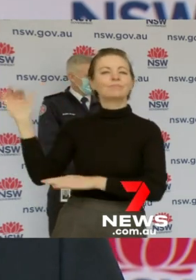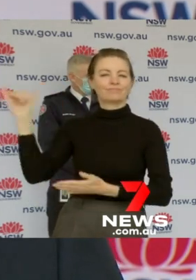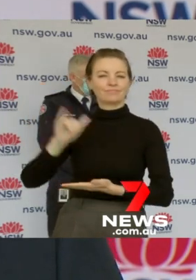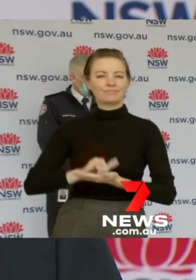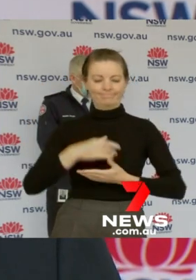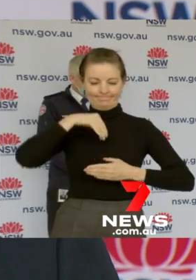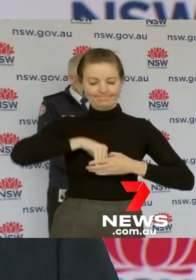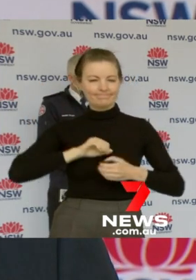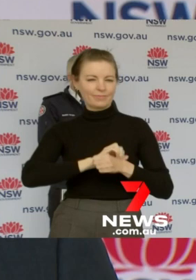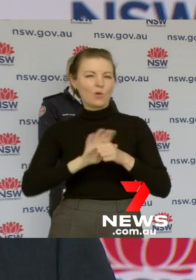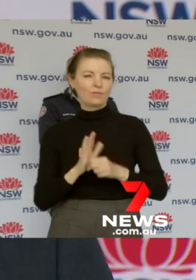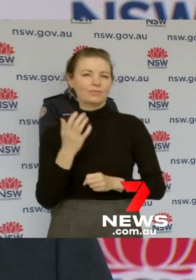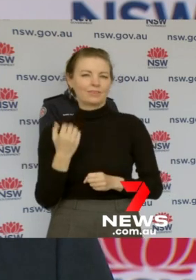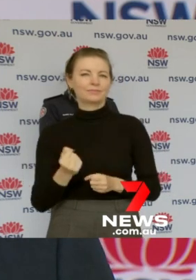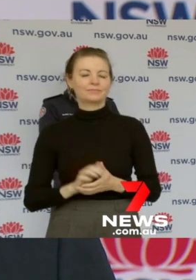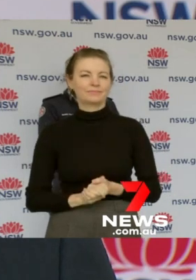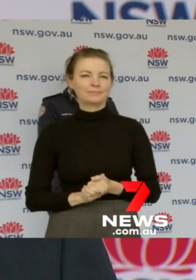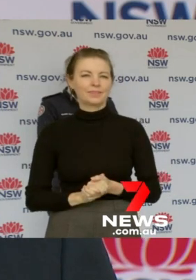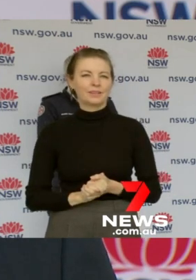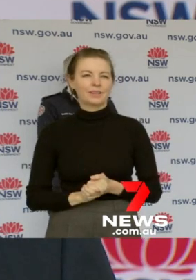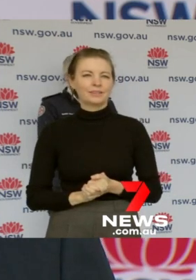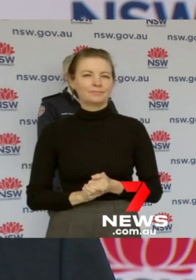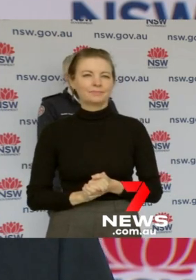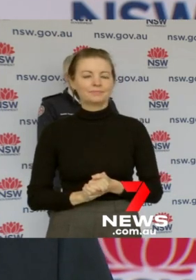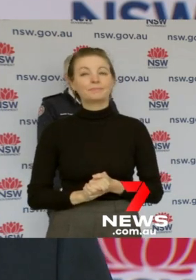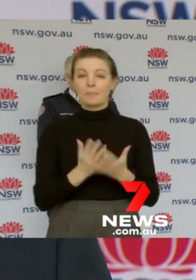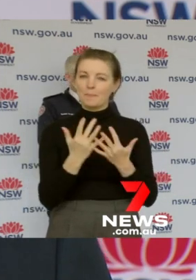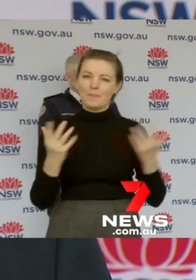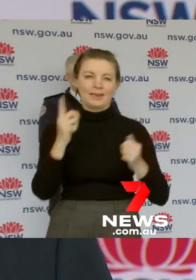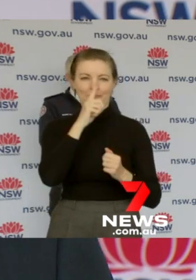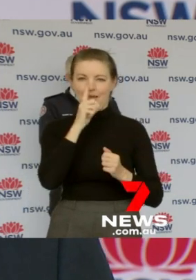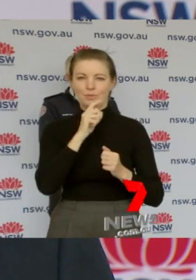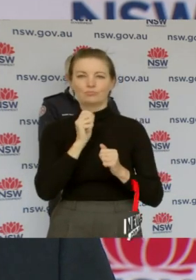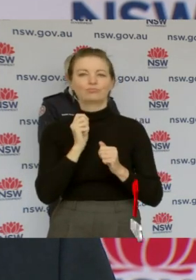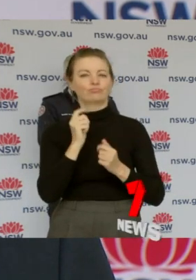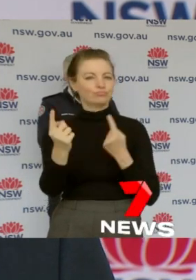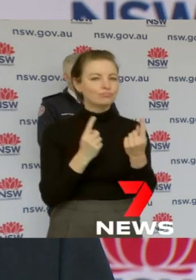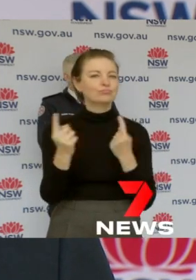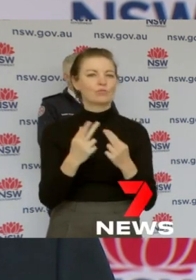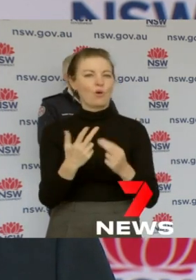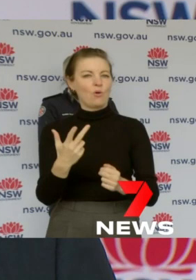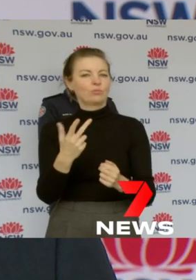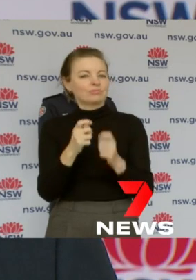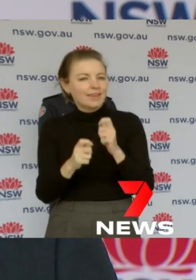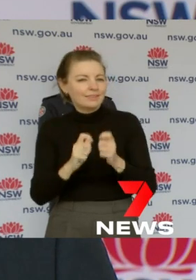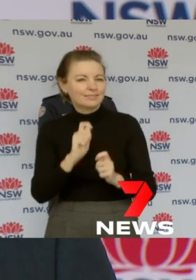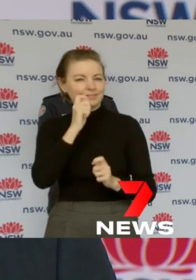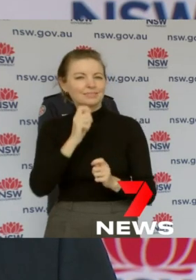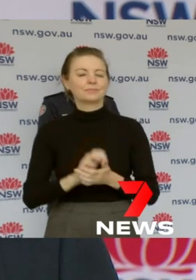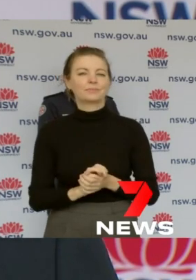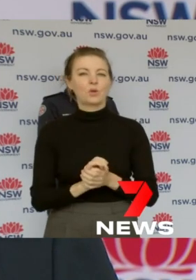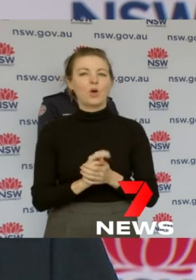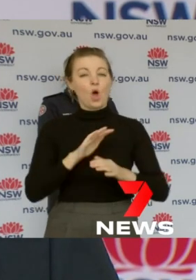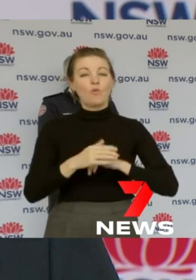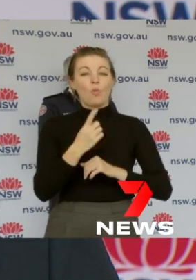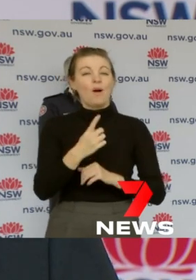Thankfully many people came forward for tests as well and there were 129,182